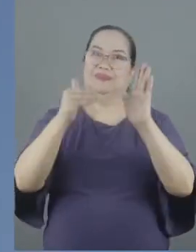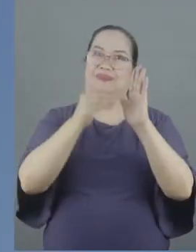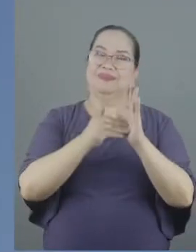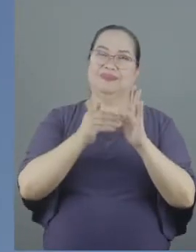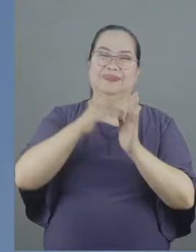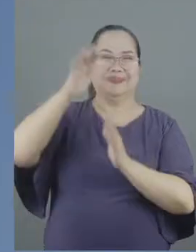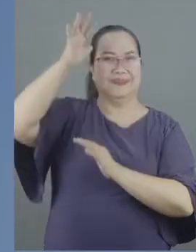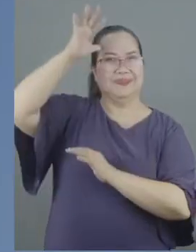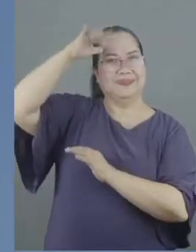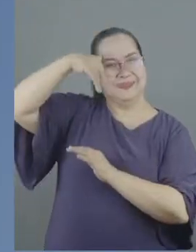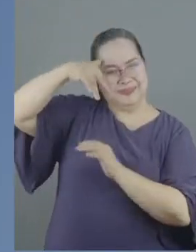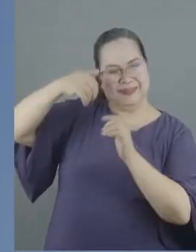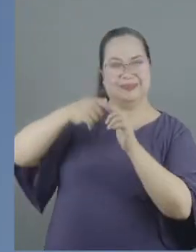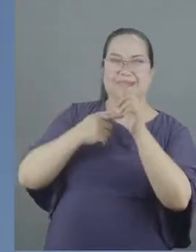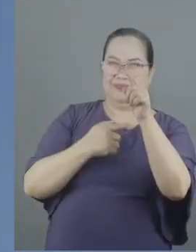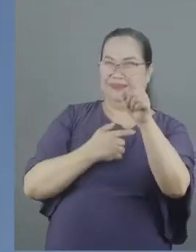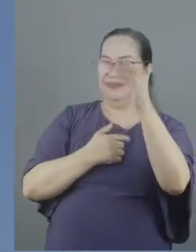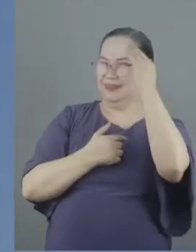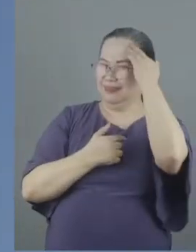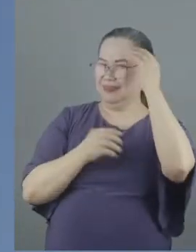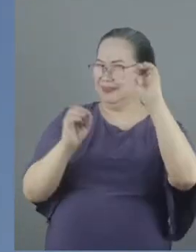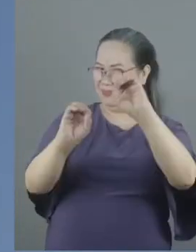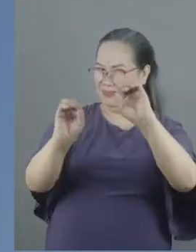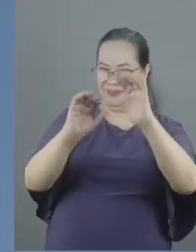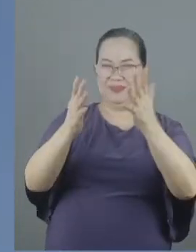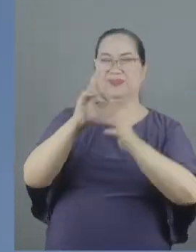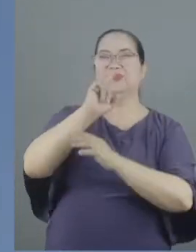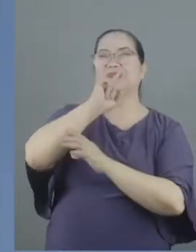He knows, but he's not. He's